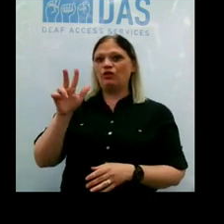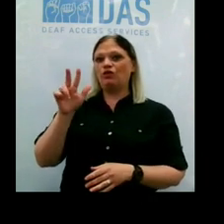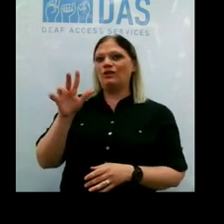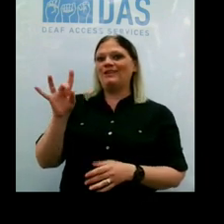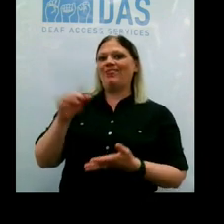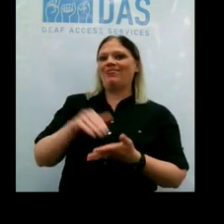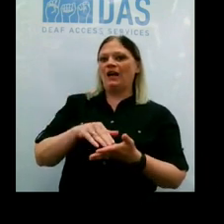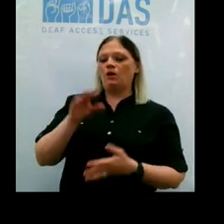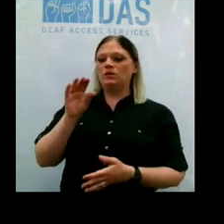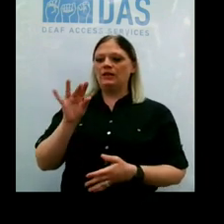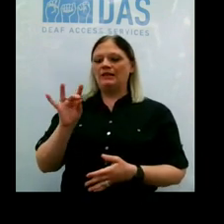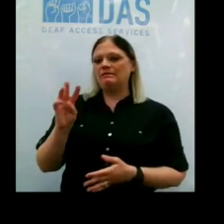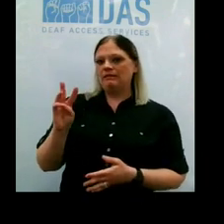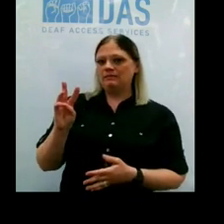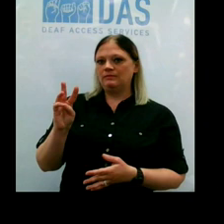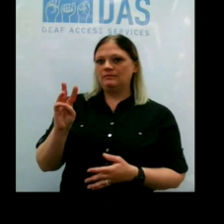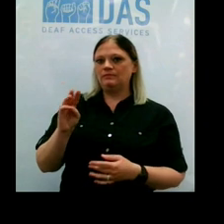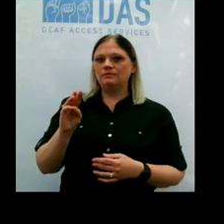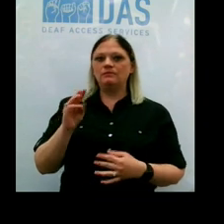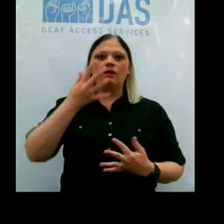tested in Erie County.